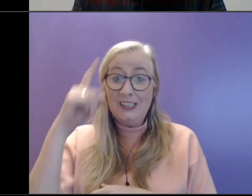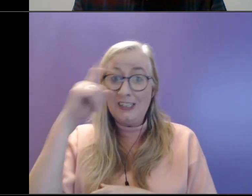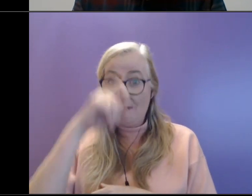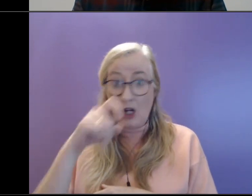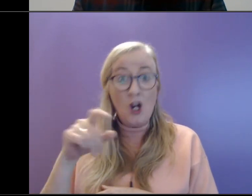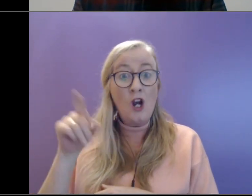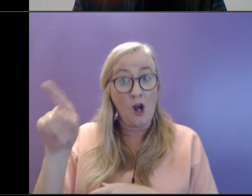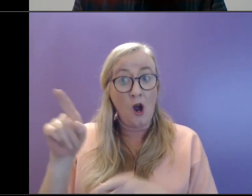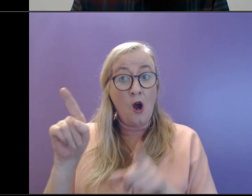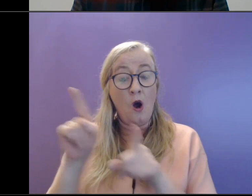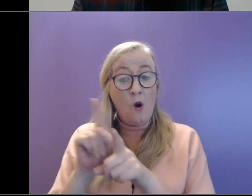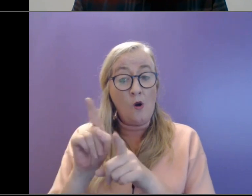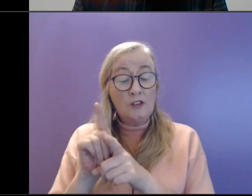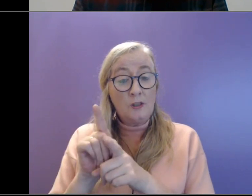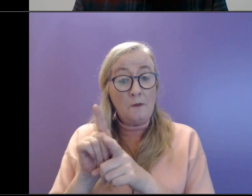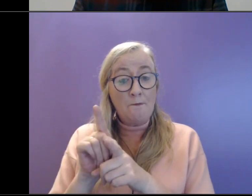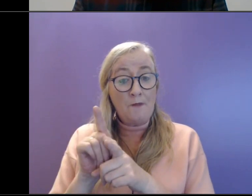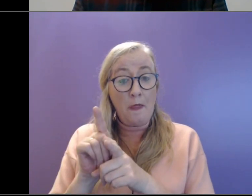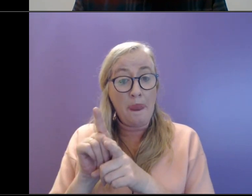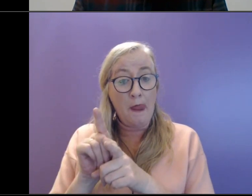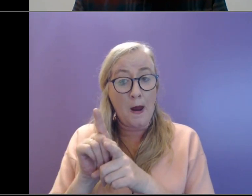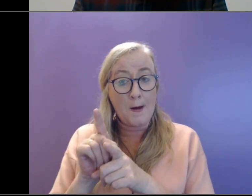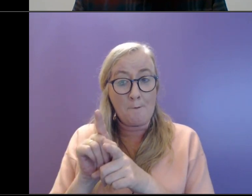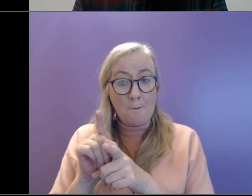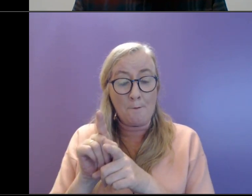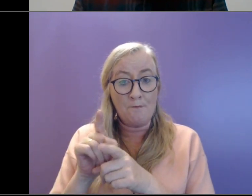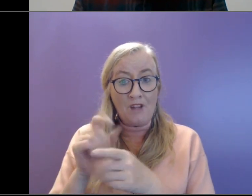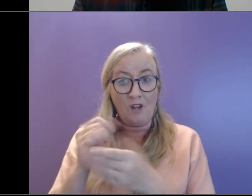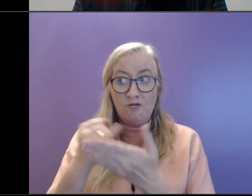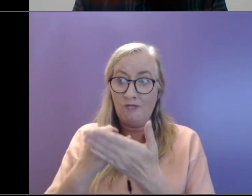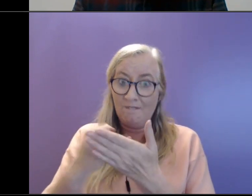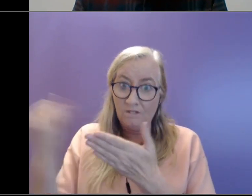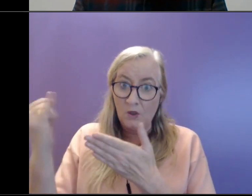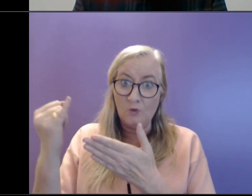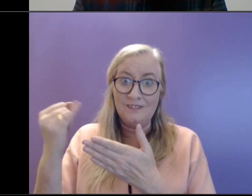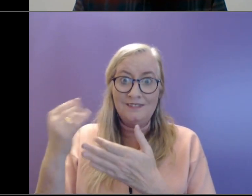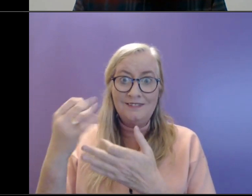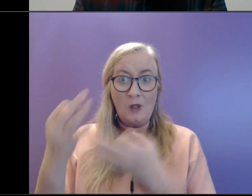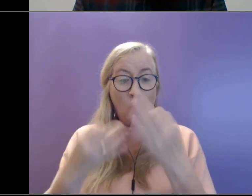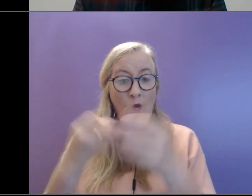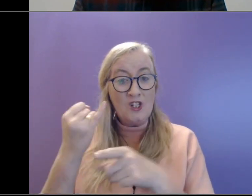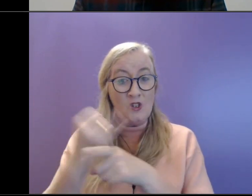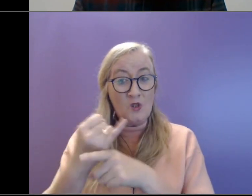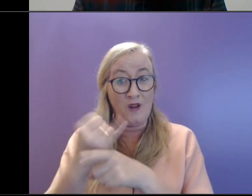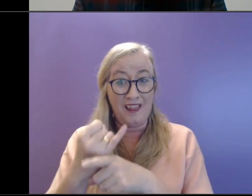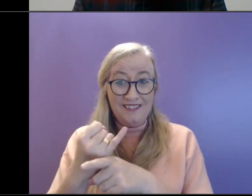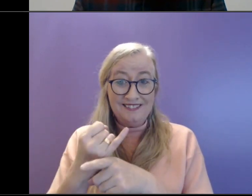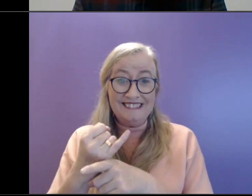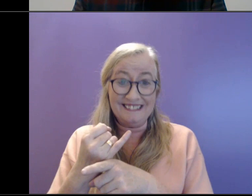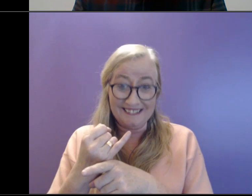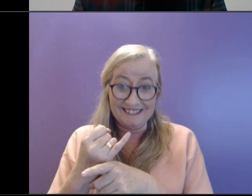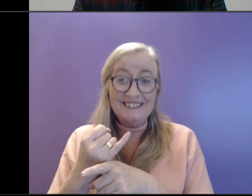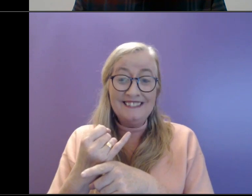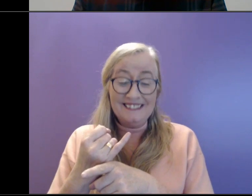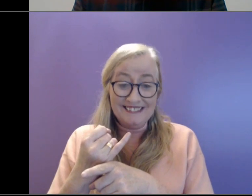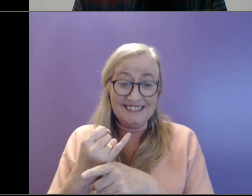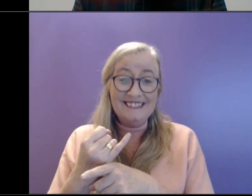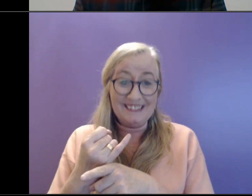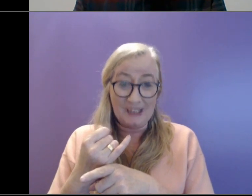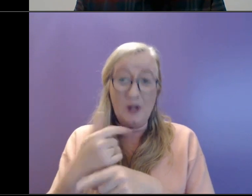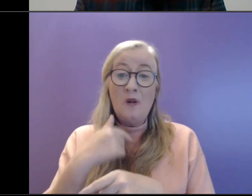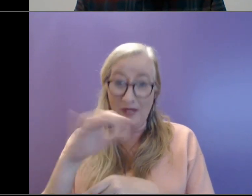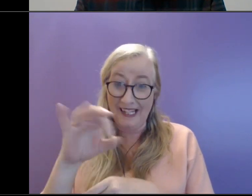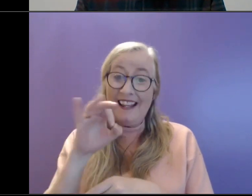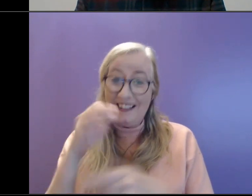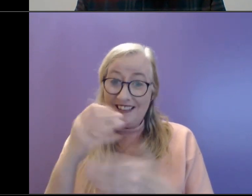is a really, it's a really difficult thing because it's laden with a lot of values as well. You know, we get a lot of